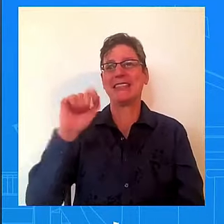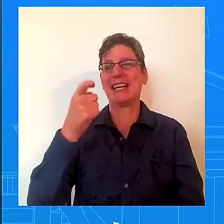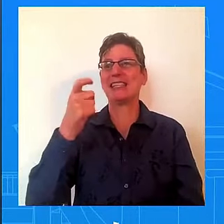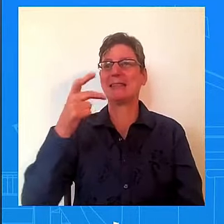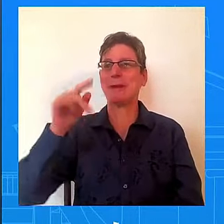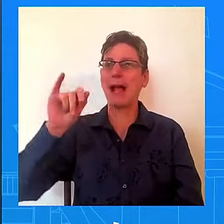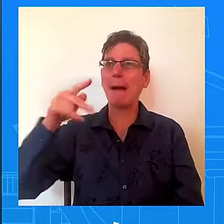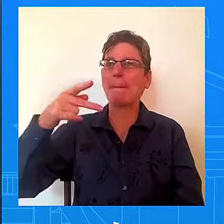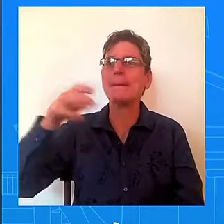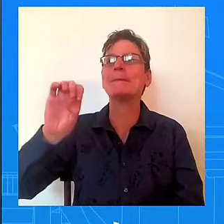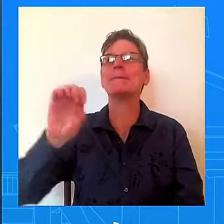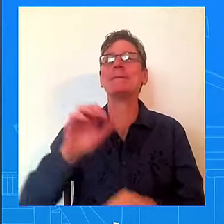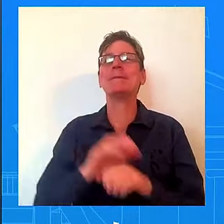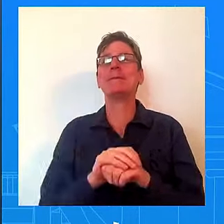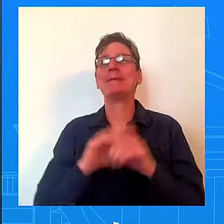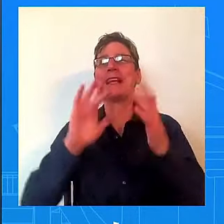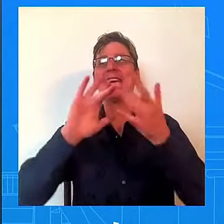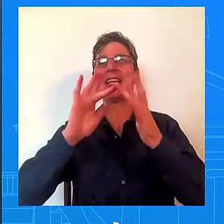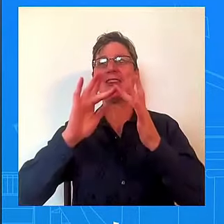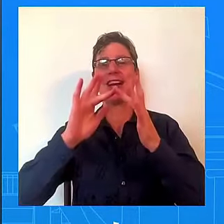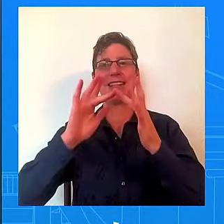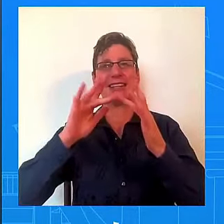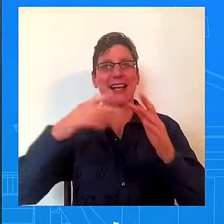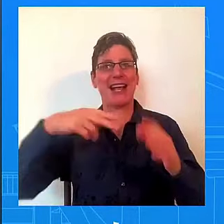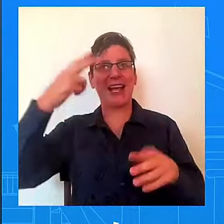investments that are well underway.